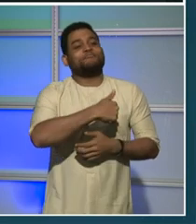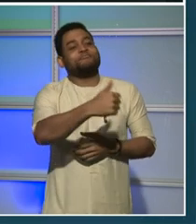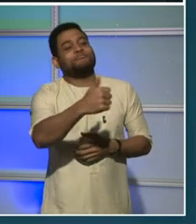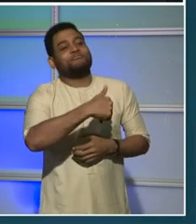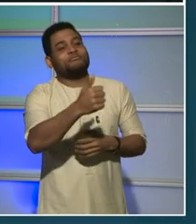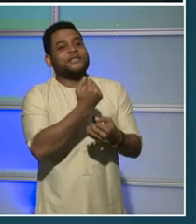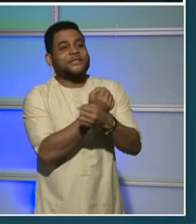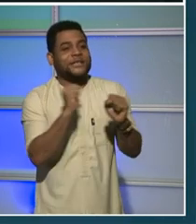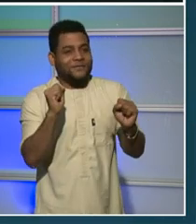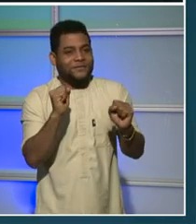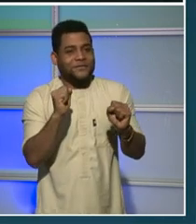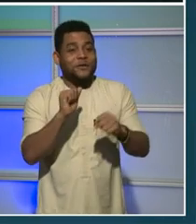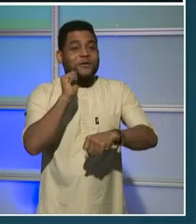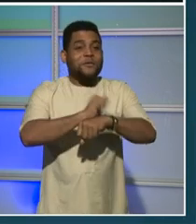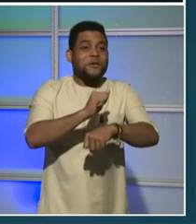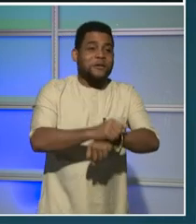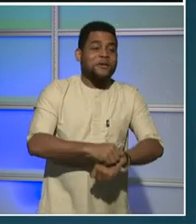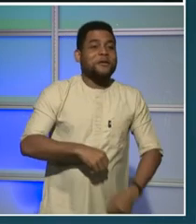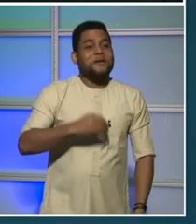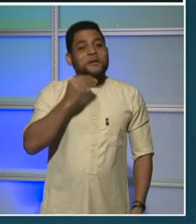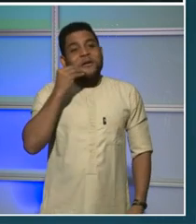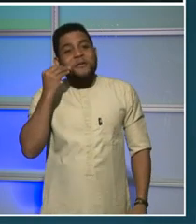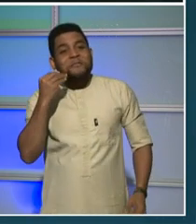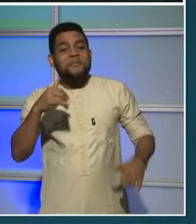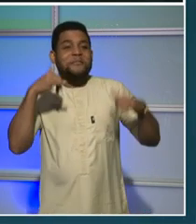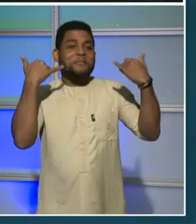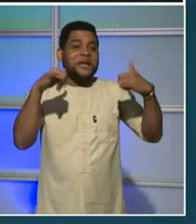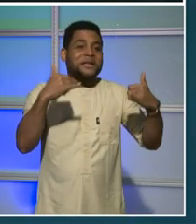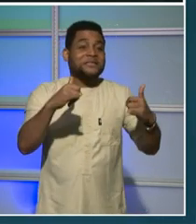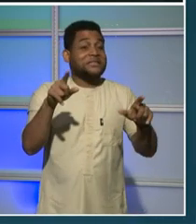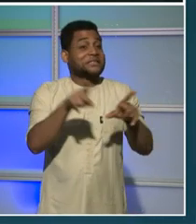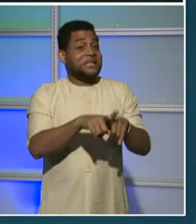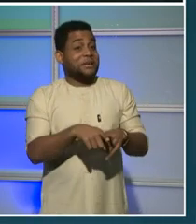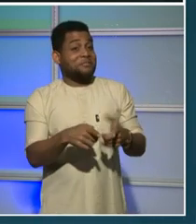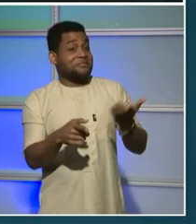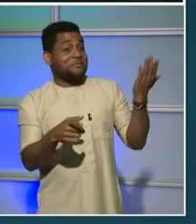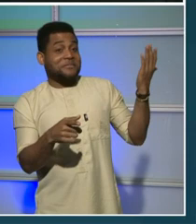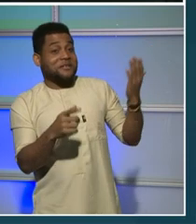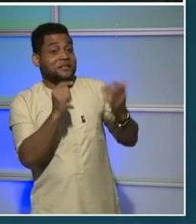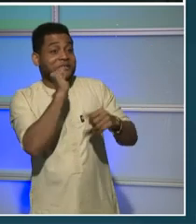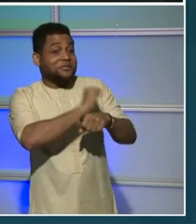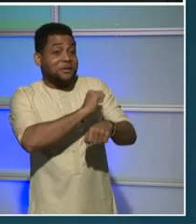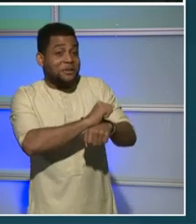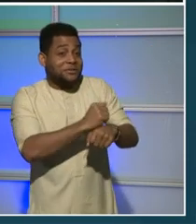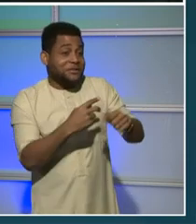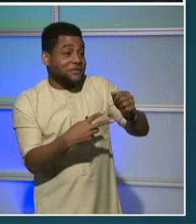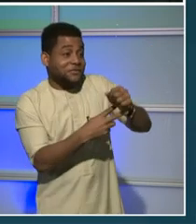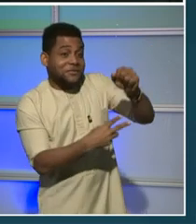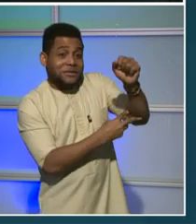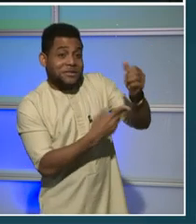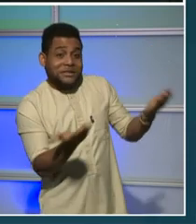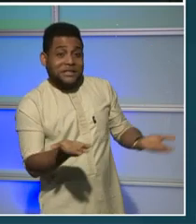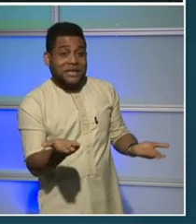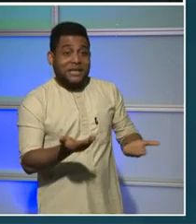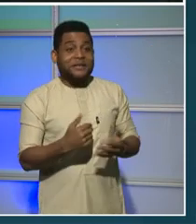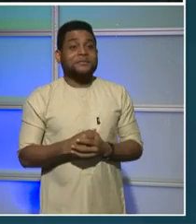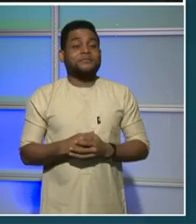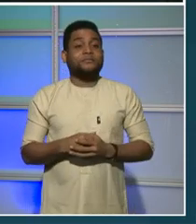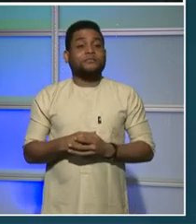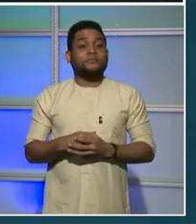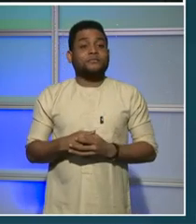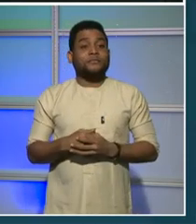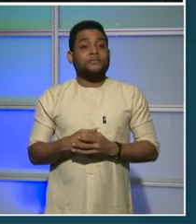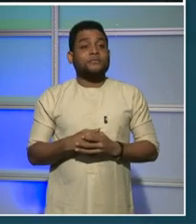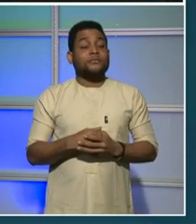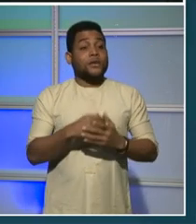and play, such as this beautiful bridge that I'm standing in front of. By installing bus priority lanes, building